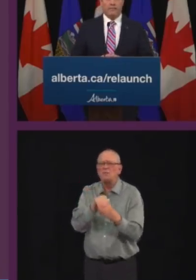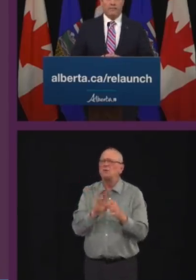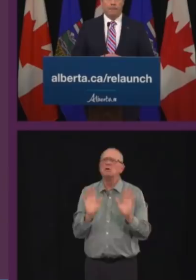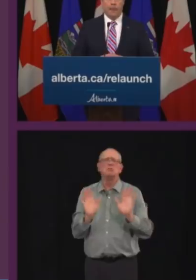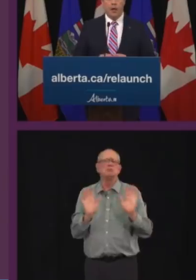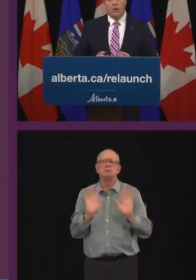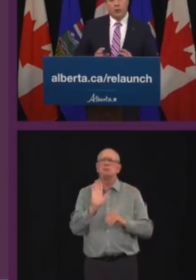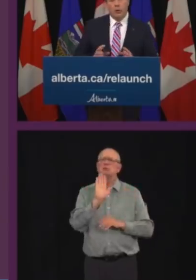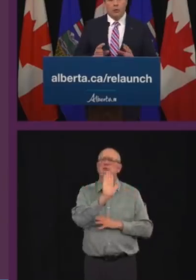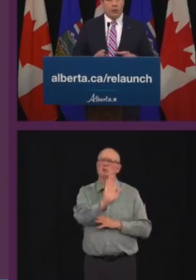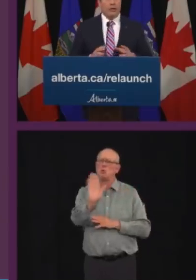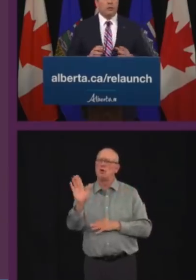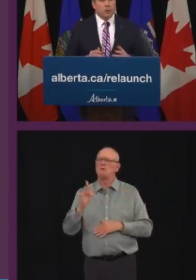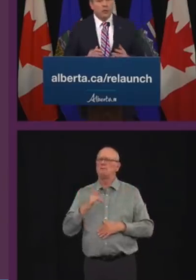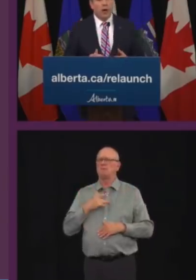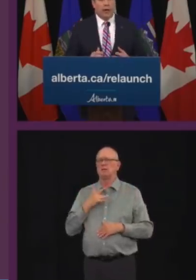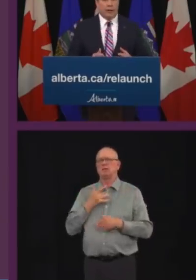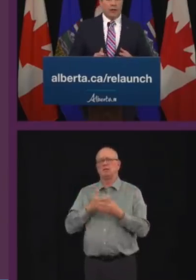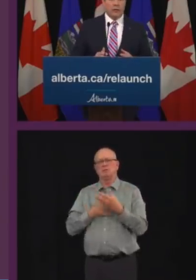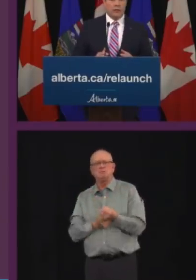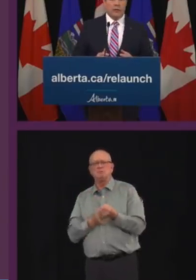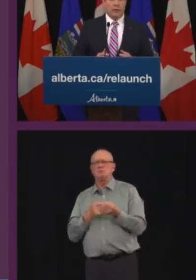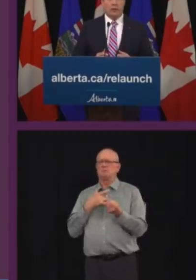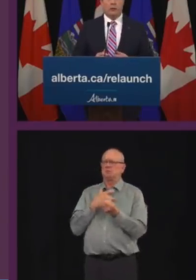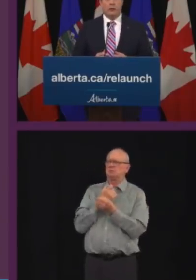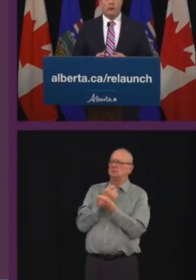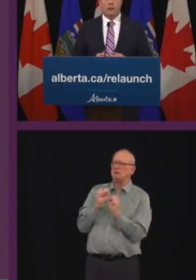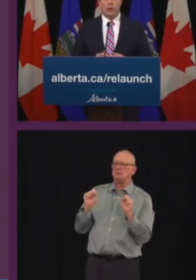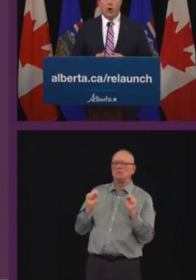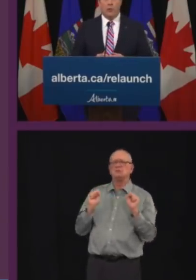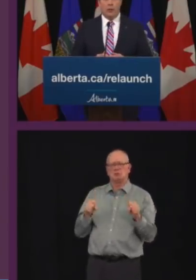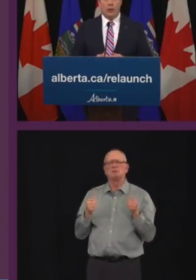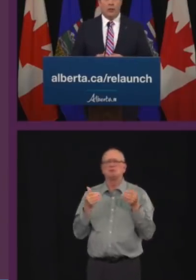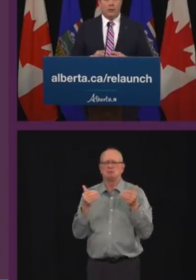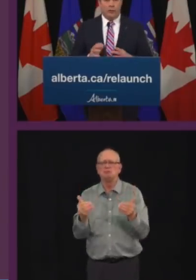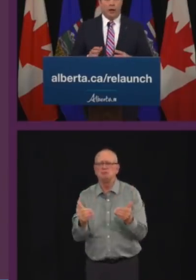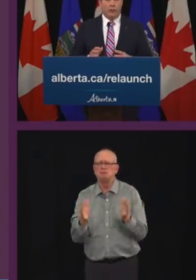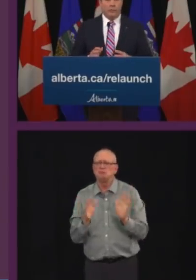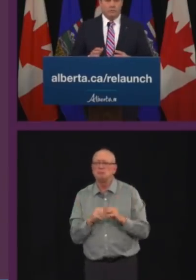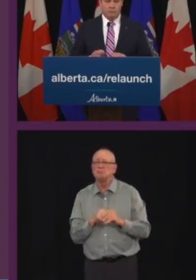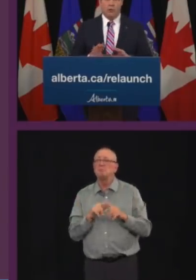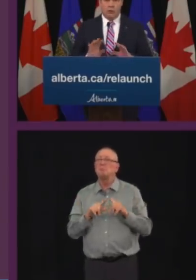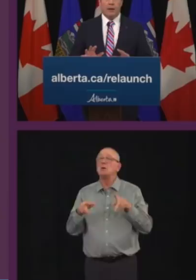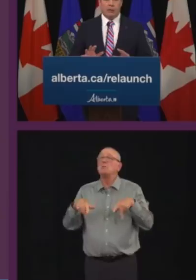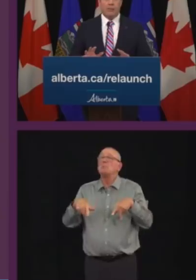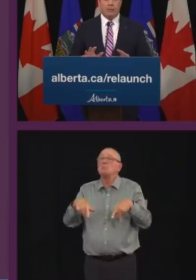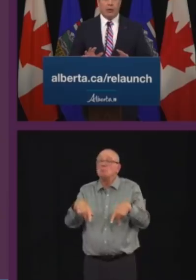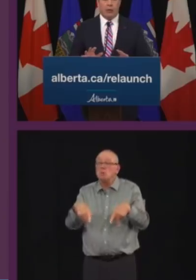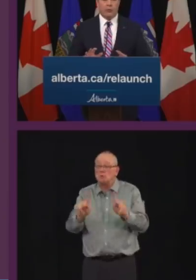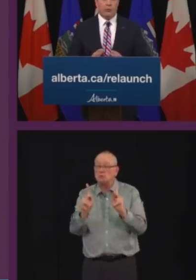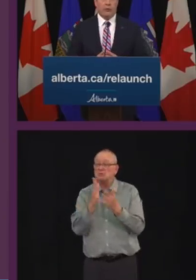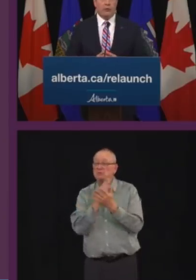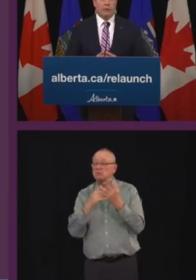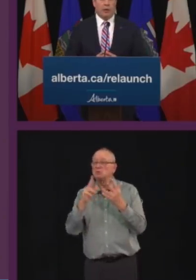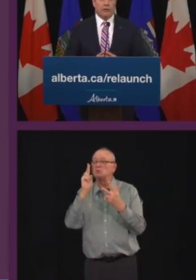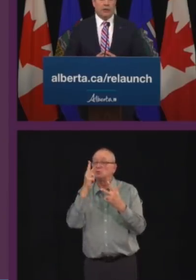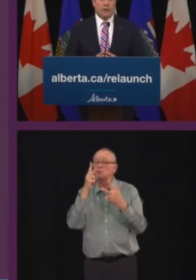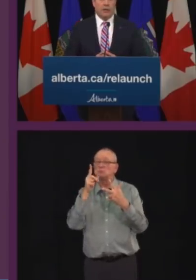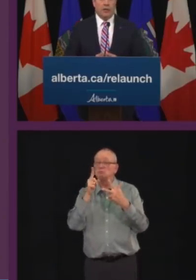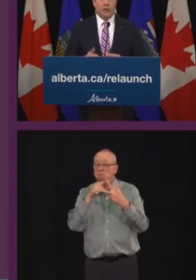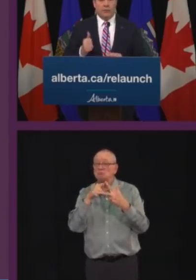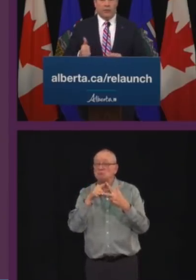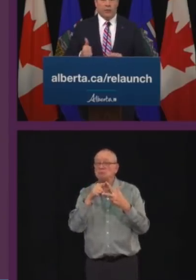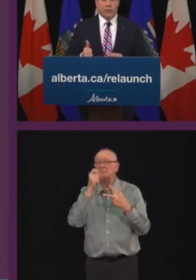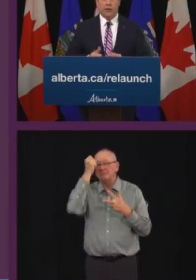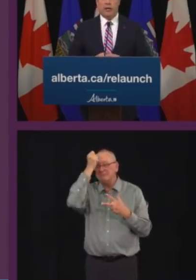been affected. So stage 2 highlights include reopening the following with the basic public health restrictions in place.